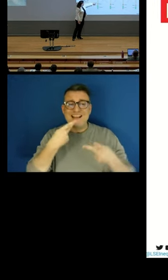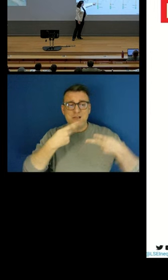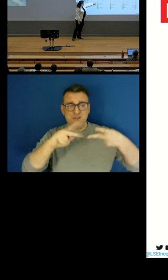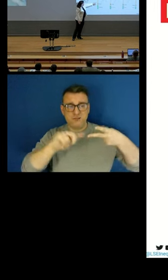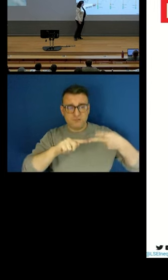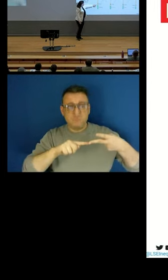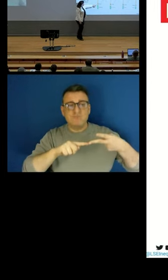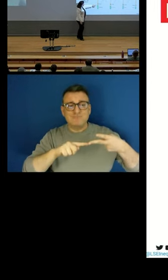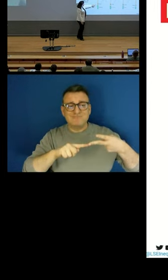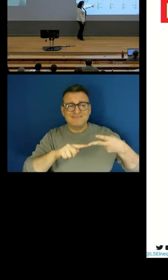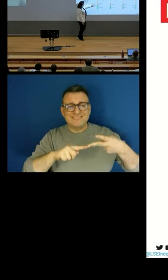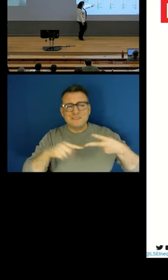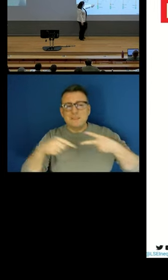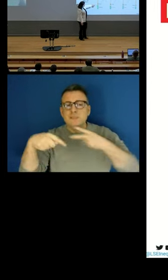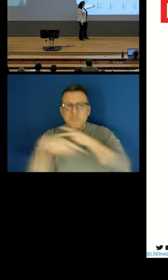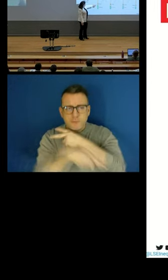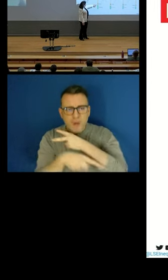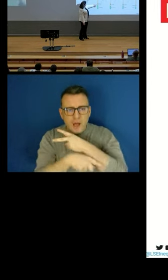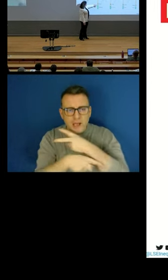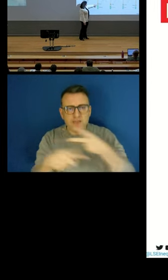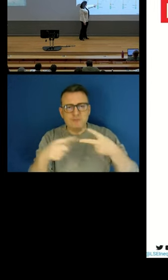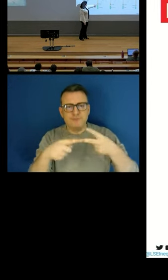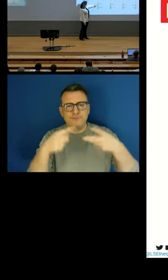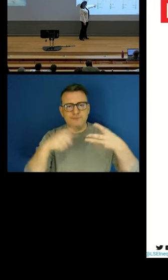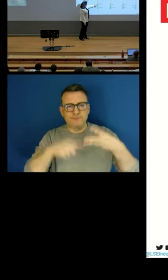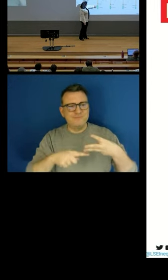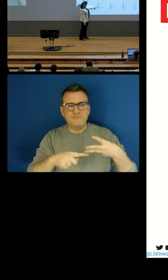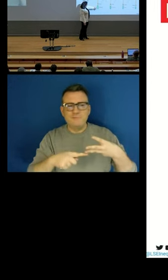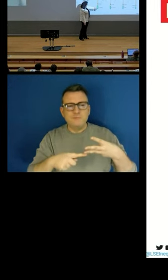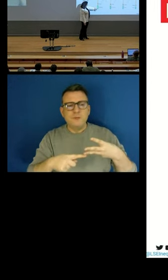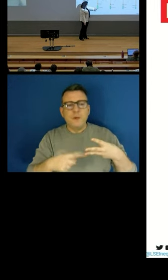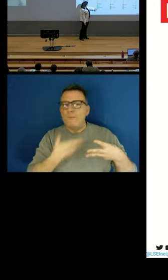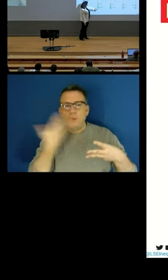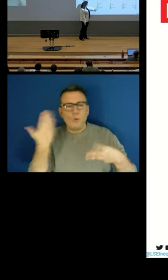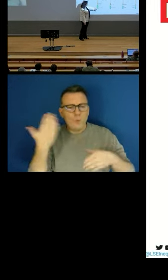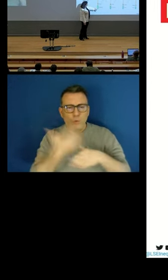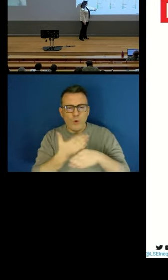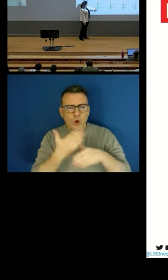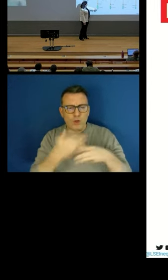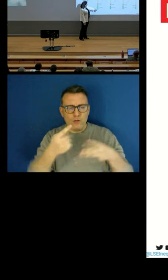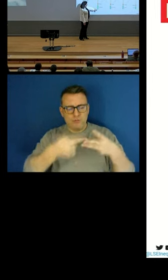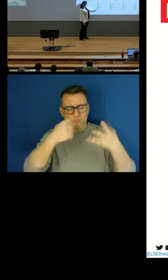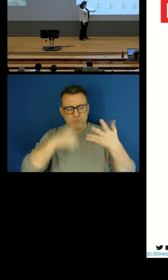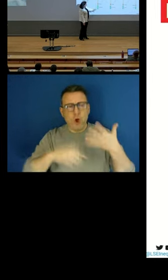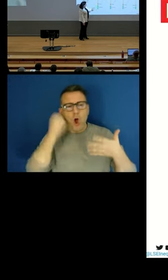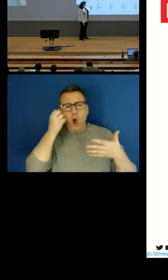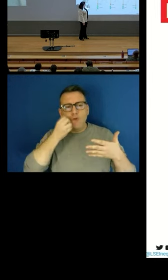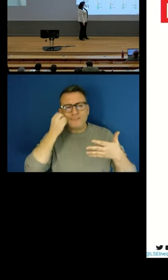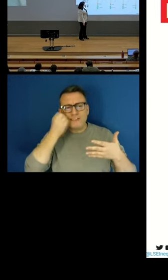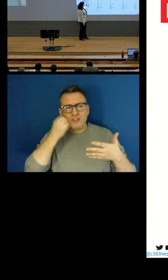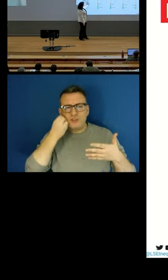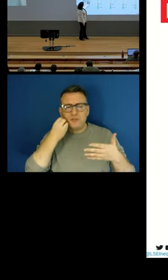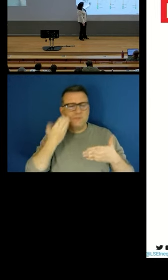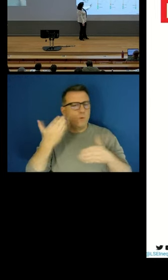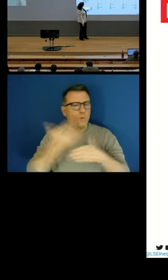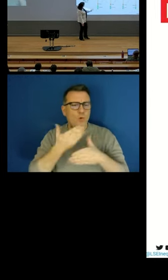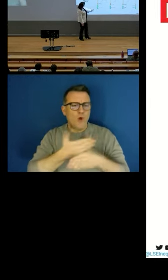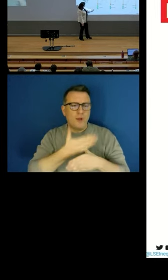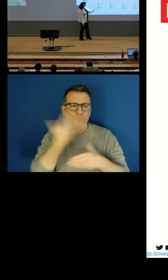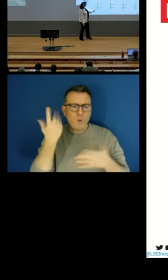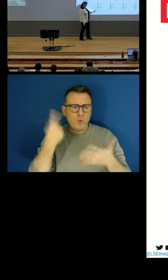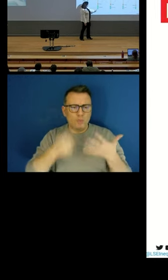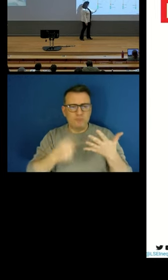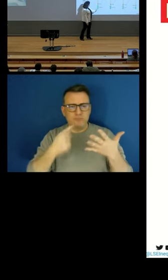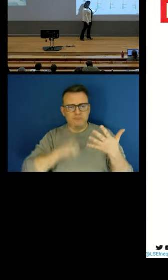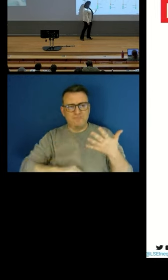These are the people who are out of the labor force. These are the people who are in unemployment and those who are in education. Now, what we do is in the